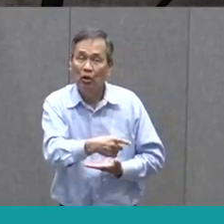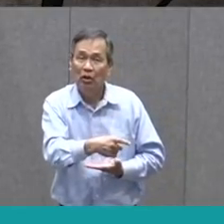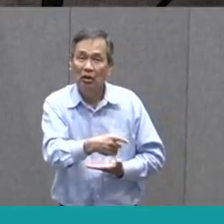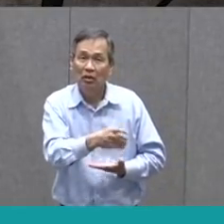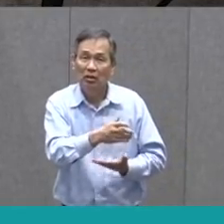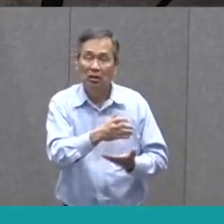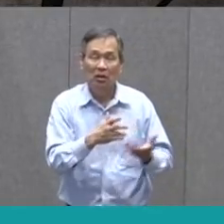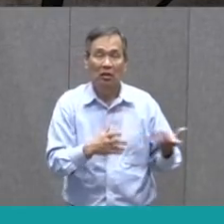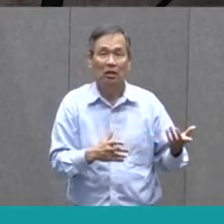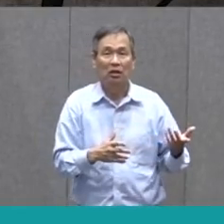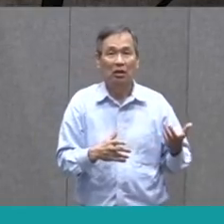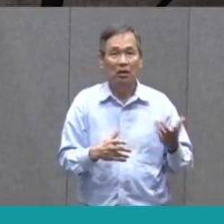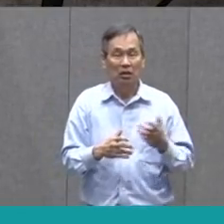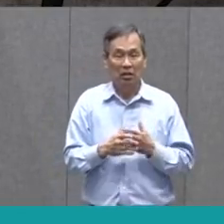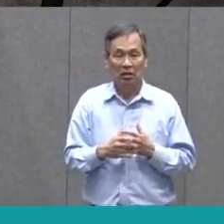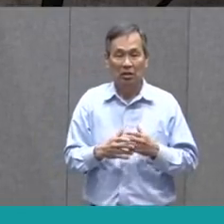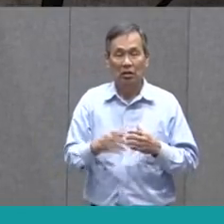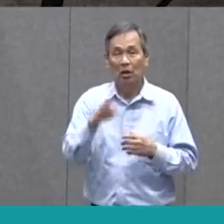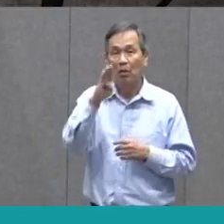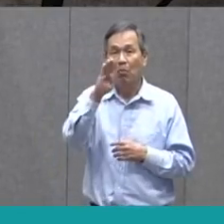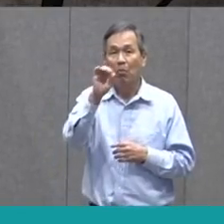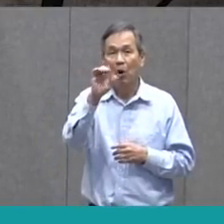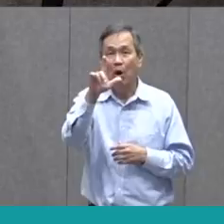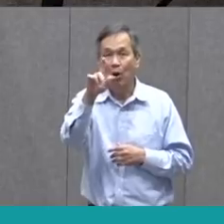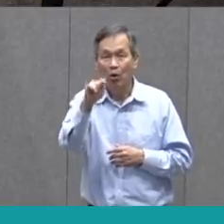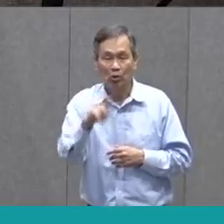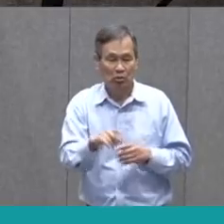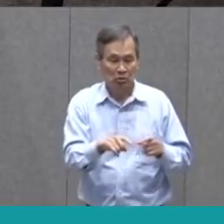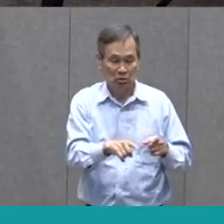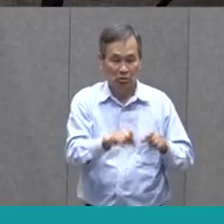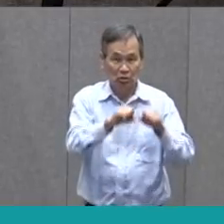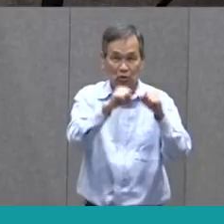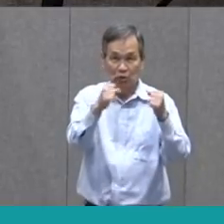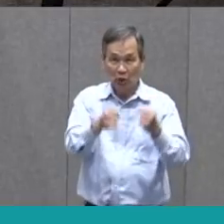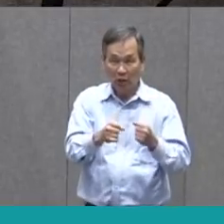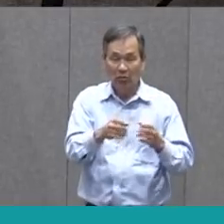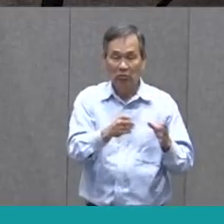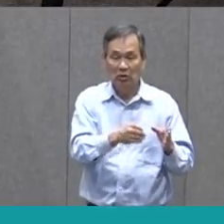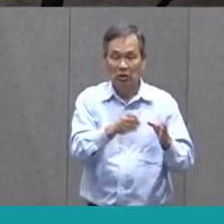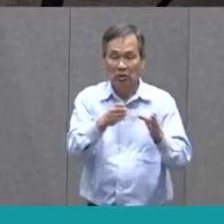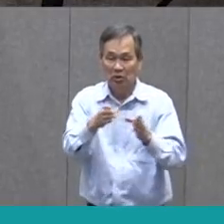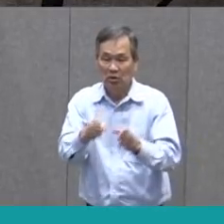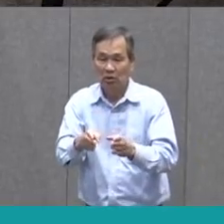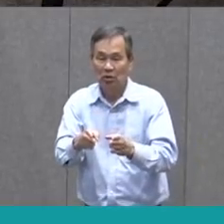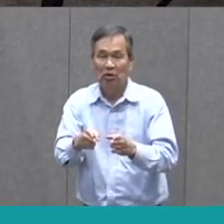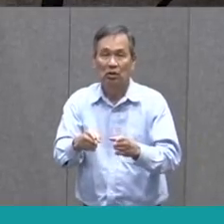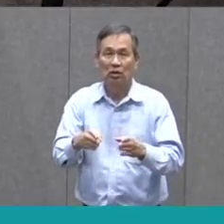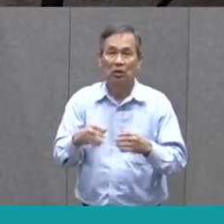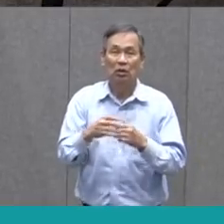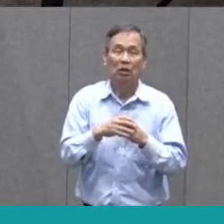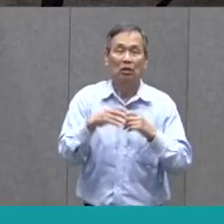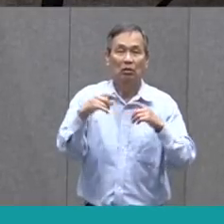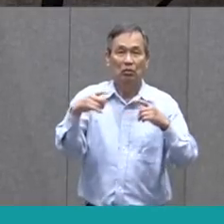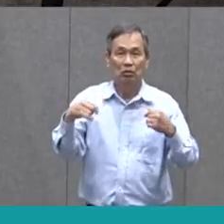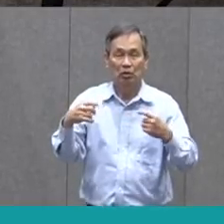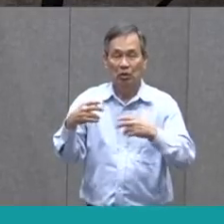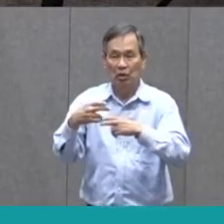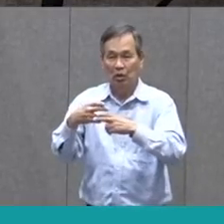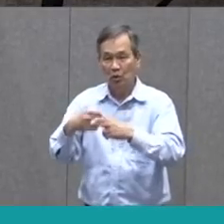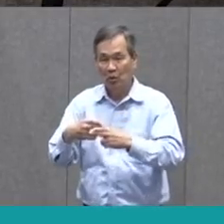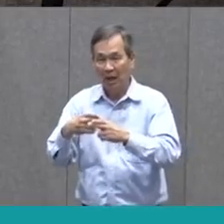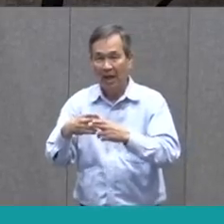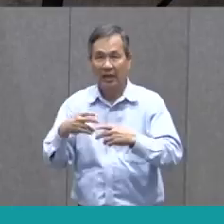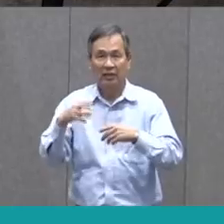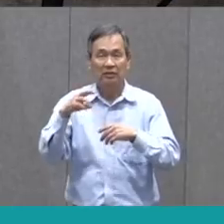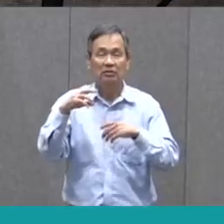The bolts on one, the shape of another, the will to seat ratio of the next.